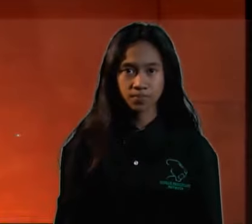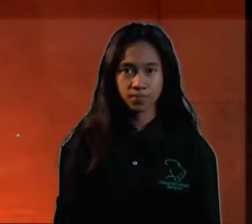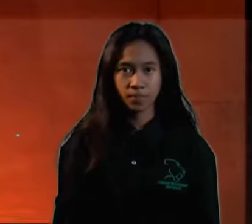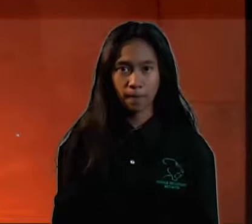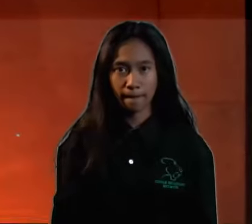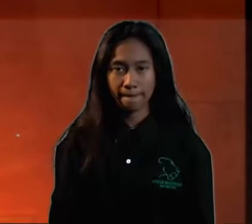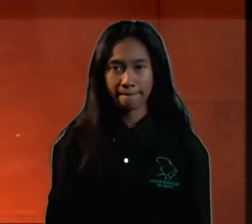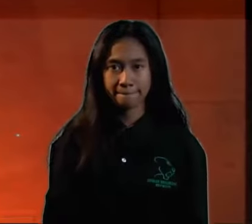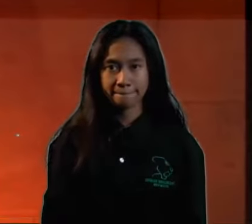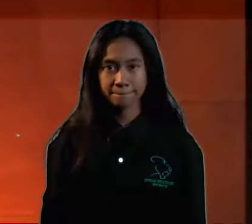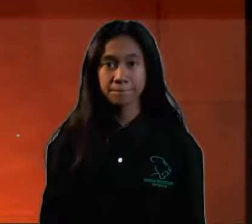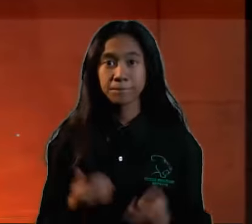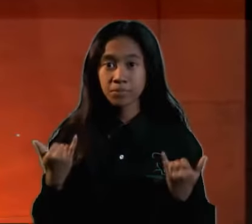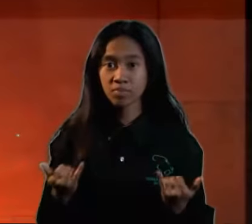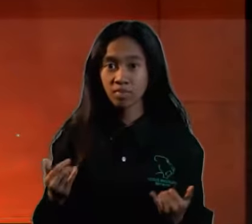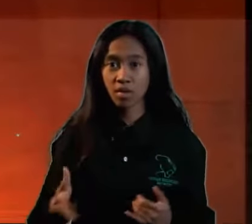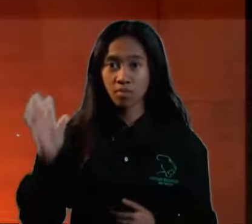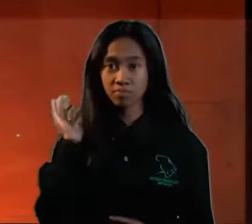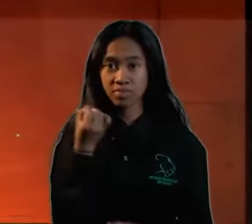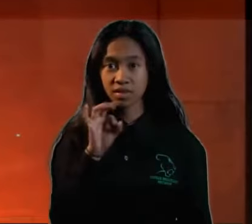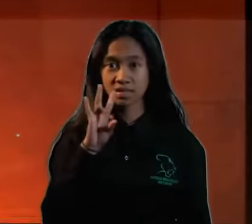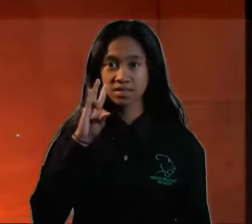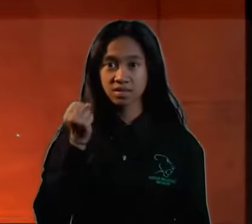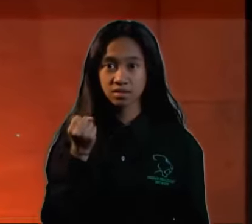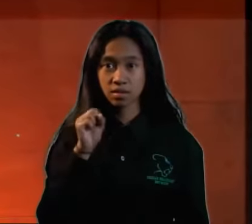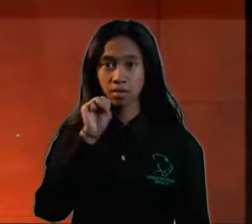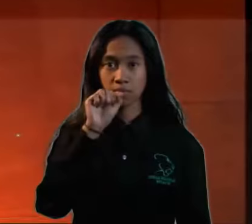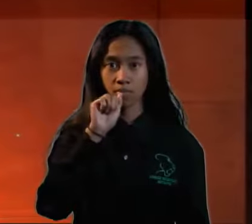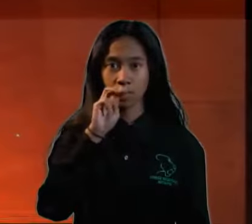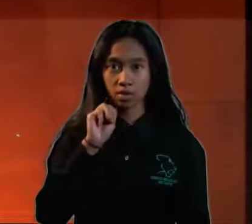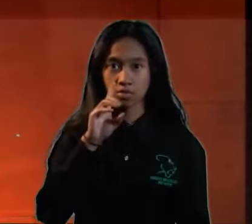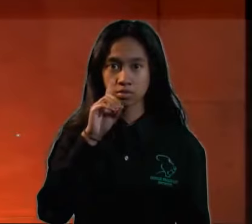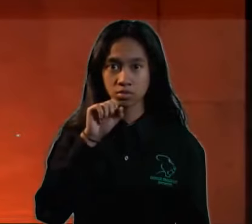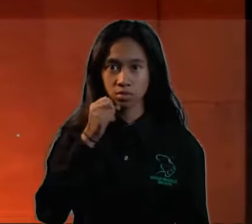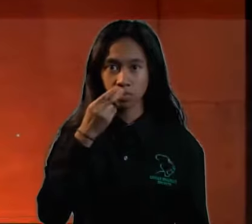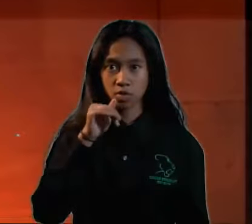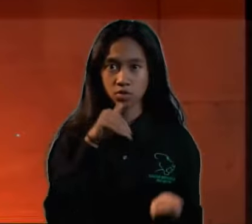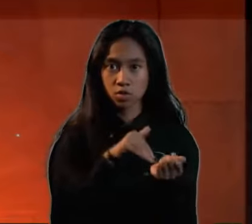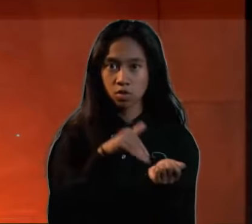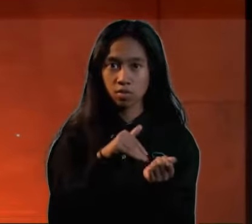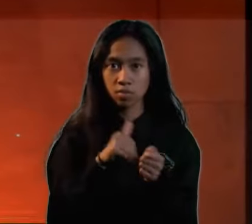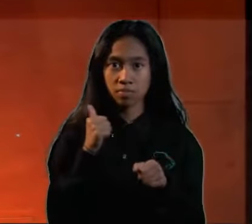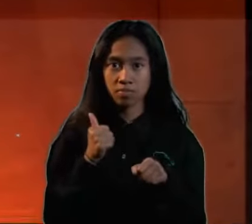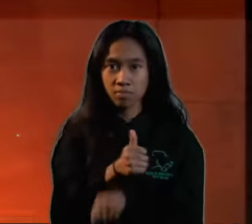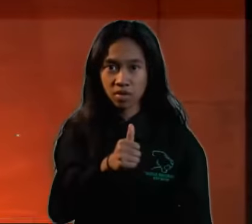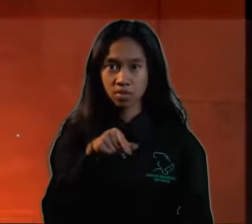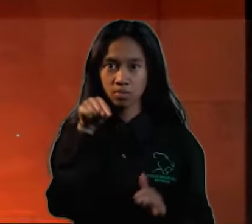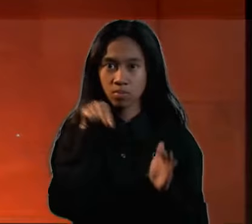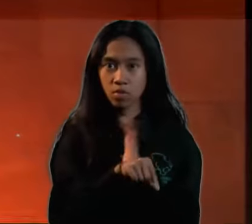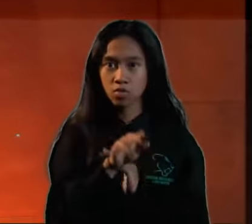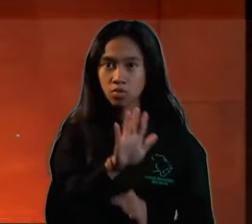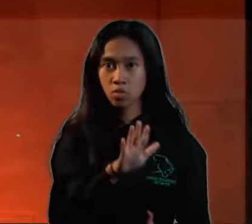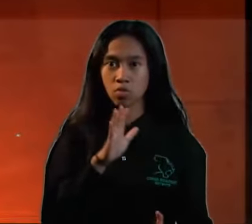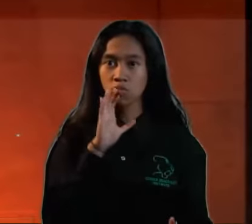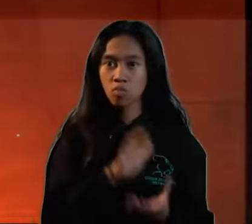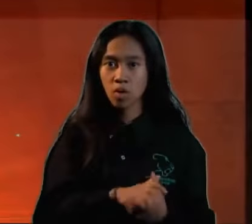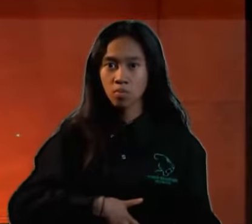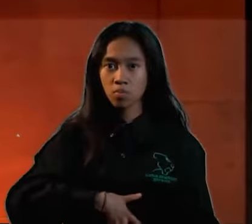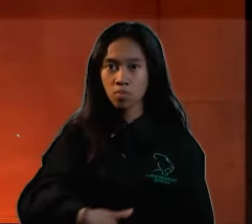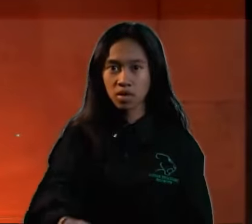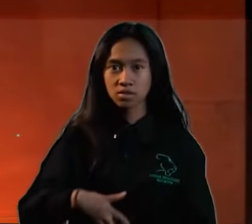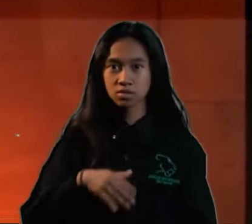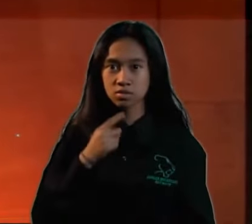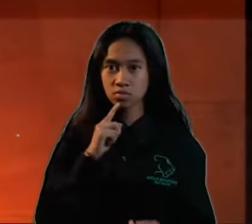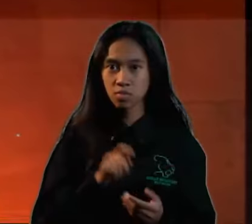And on this day in 1970, Sam Shepard, a doctor convicted of murdering his pregnant wife in a trial that